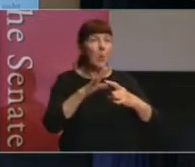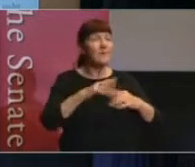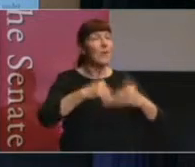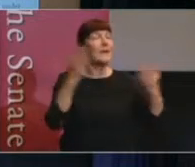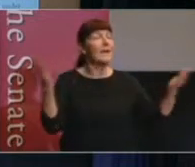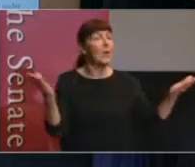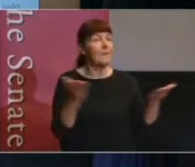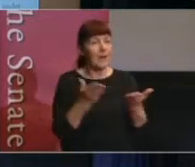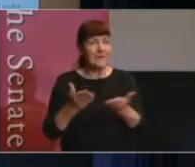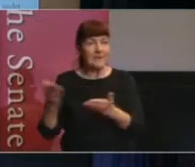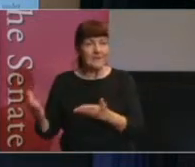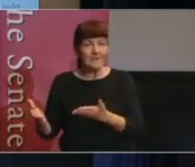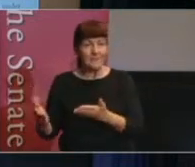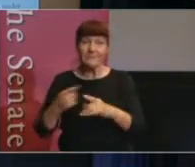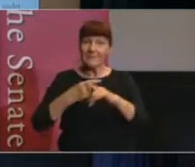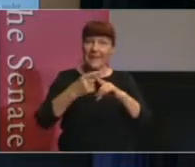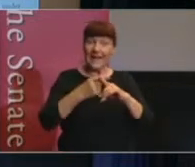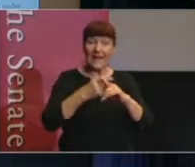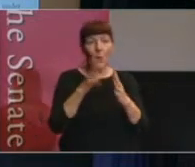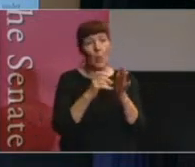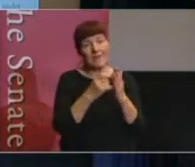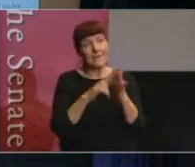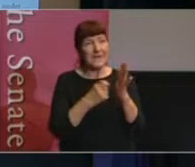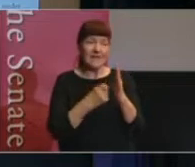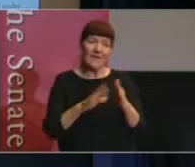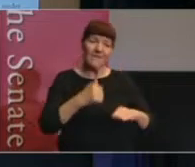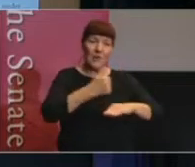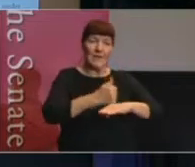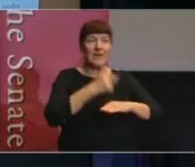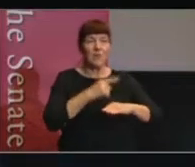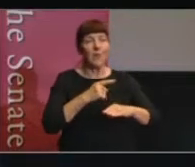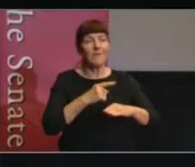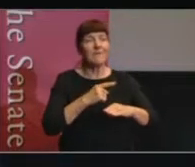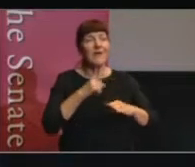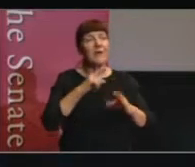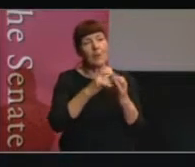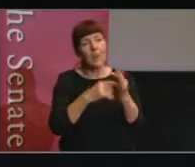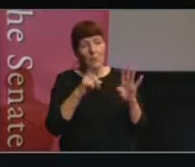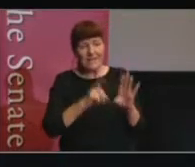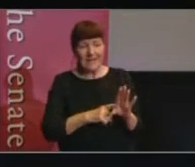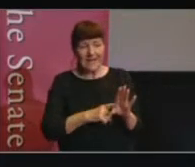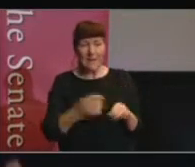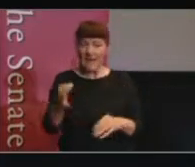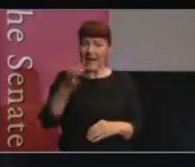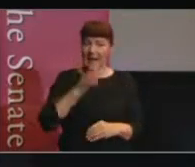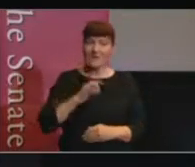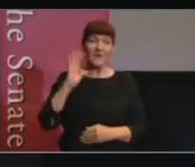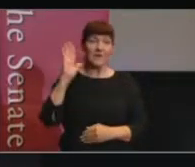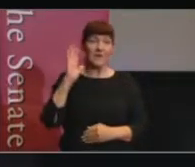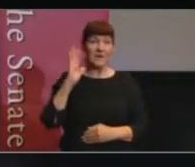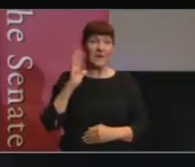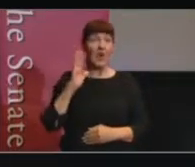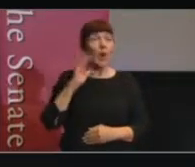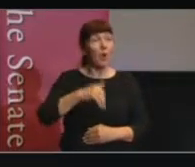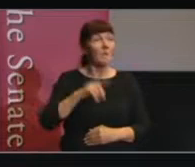So, the Westminster Foundation for Democracy asked me to do a presentation about how COVID-19